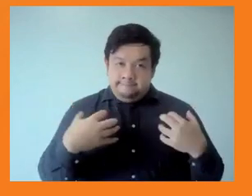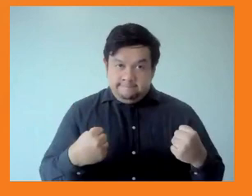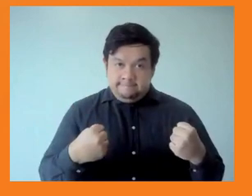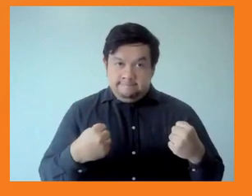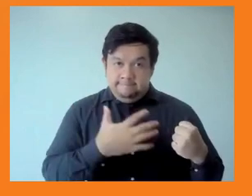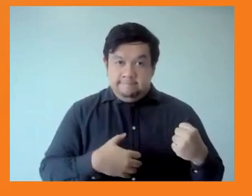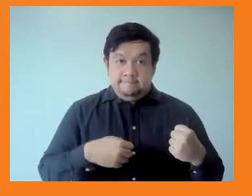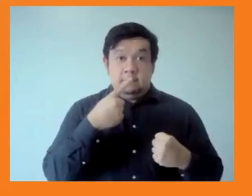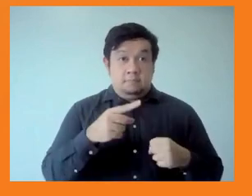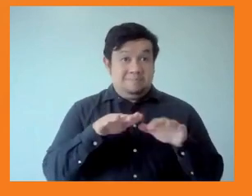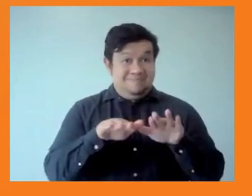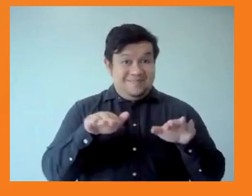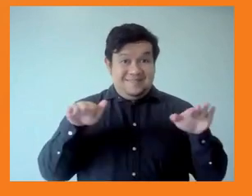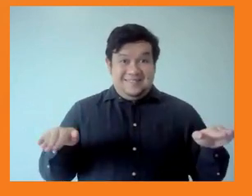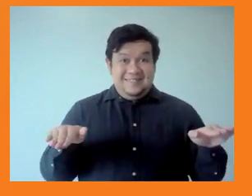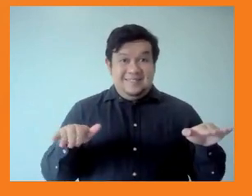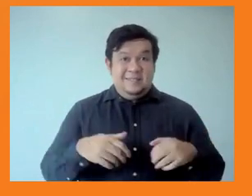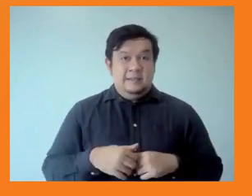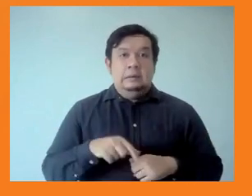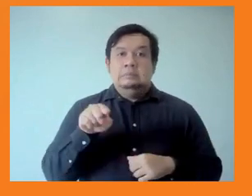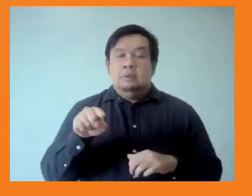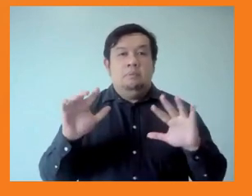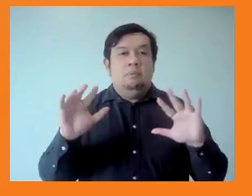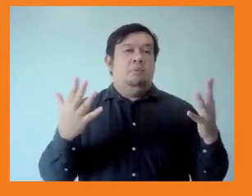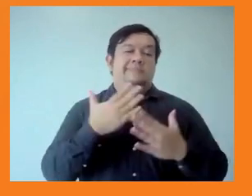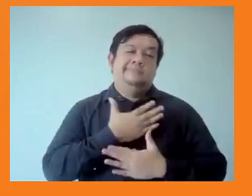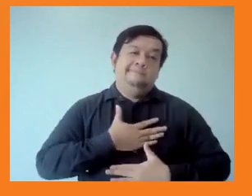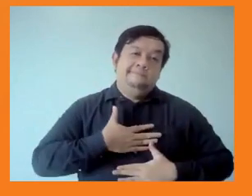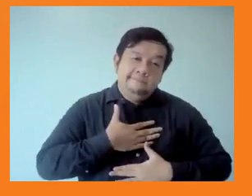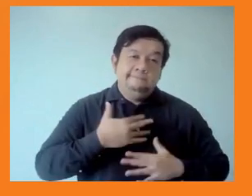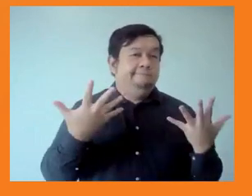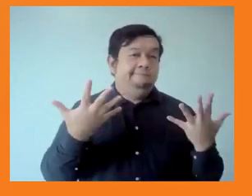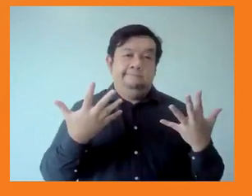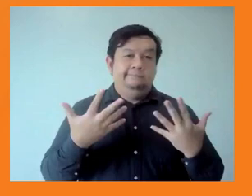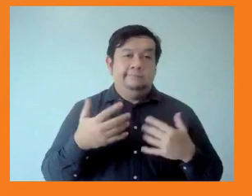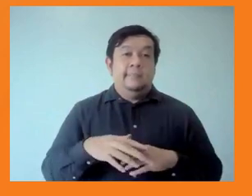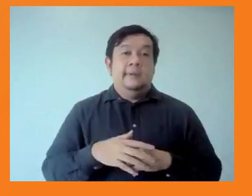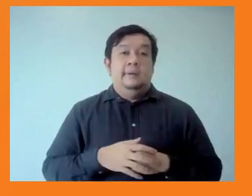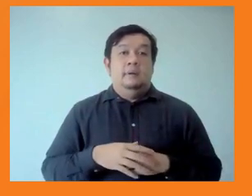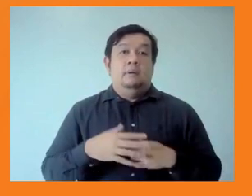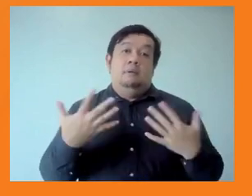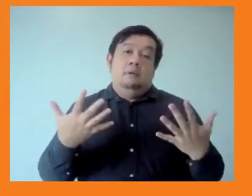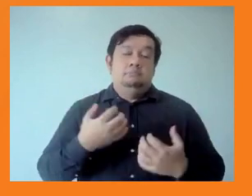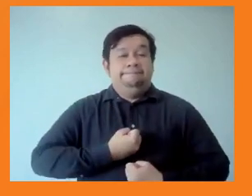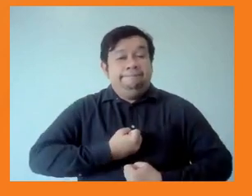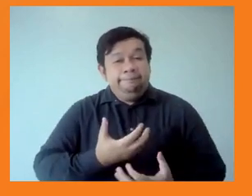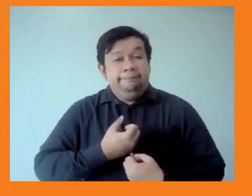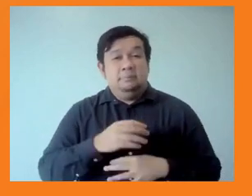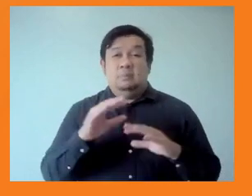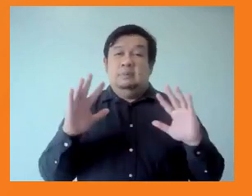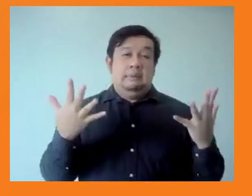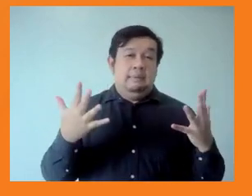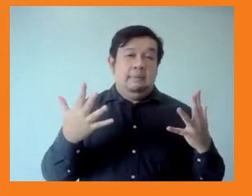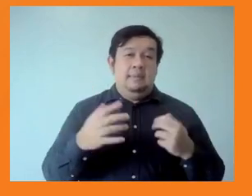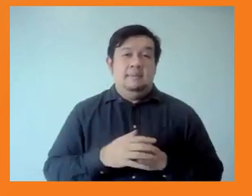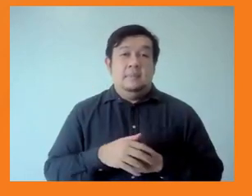It does not include the beauty of our poetry or the strength of our marriages, the intelligence of our public debate, or the integrity of